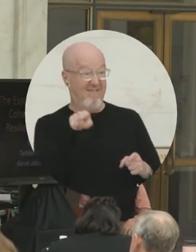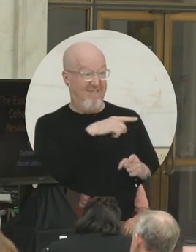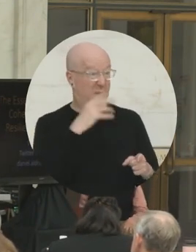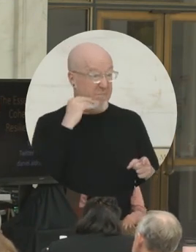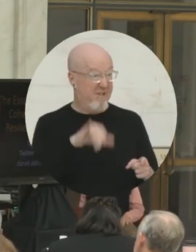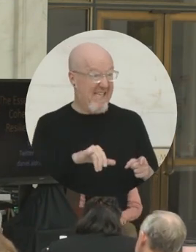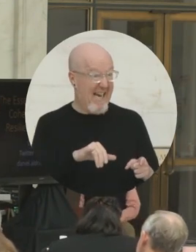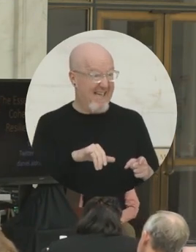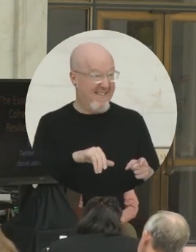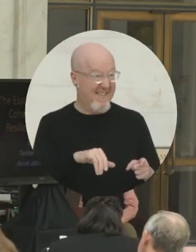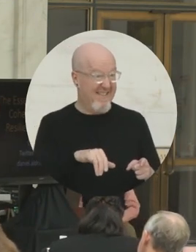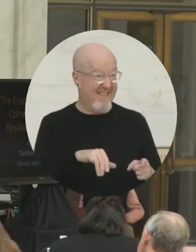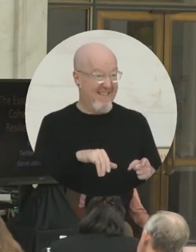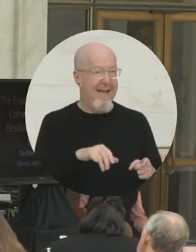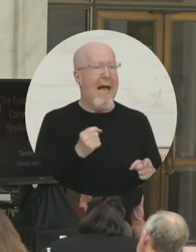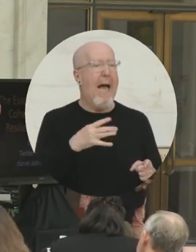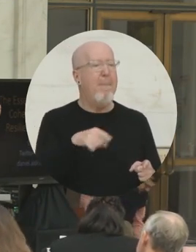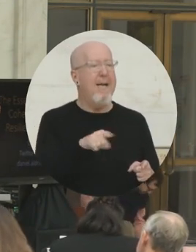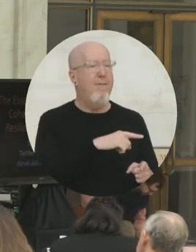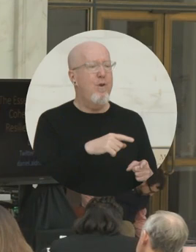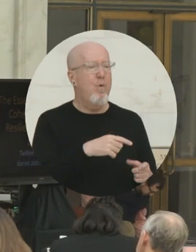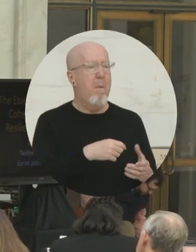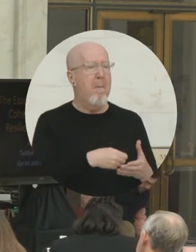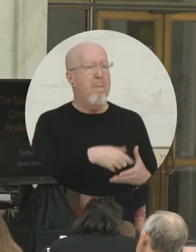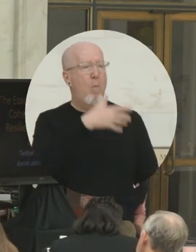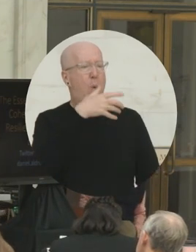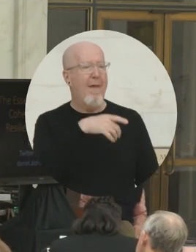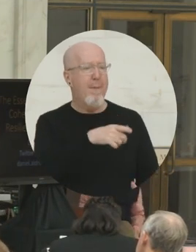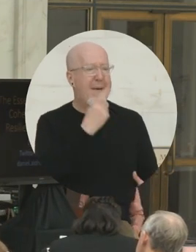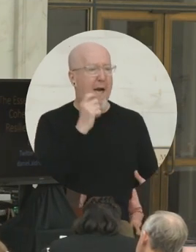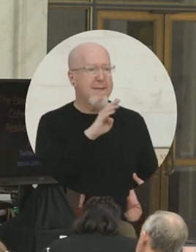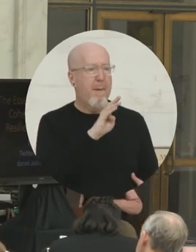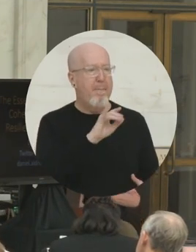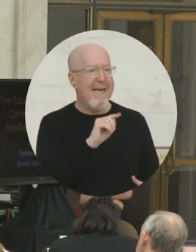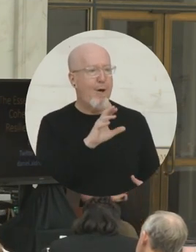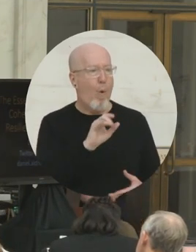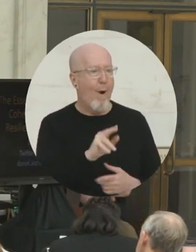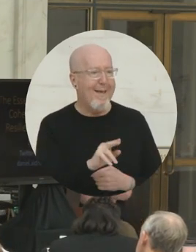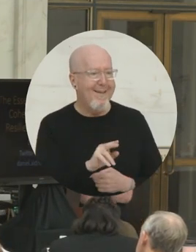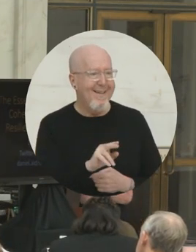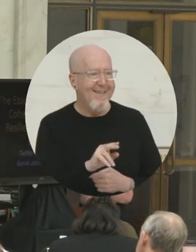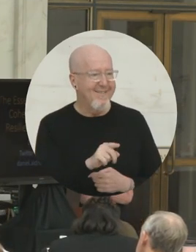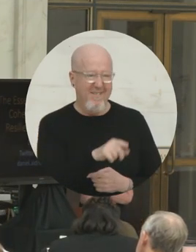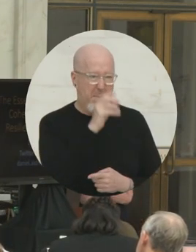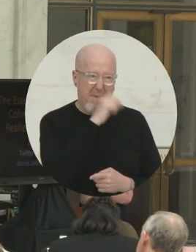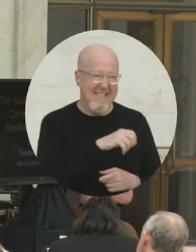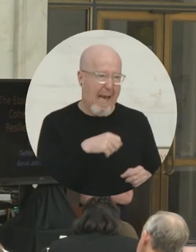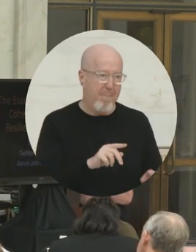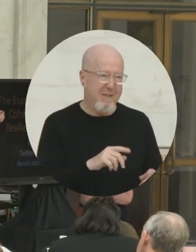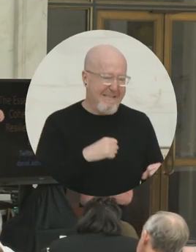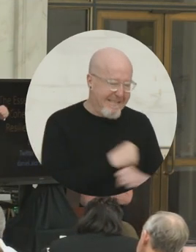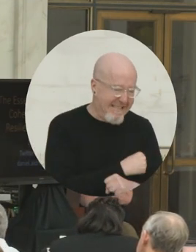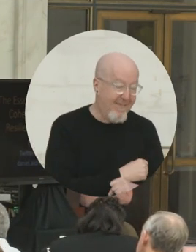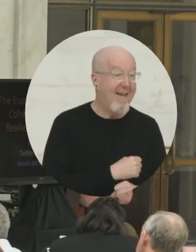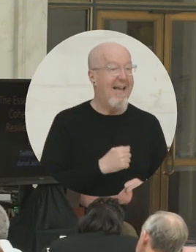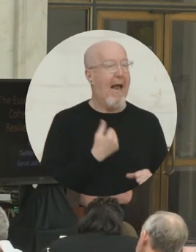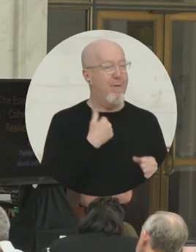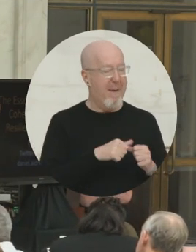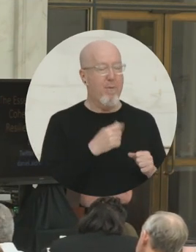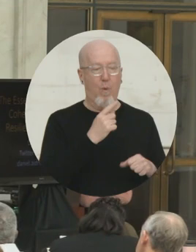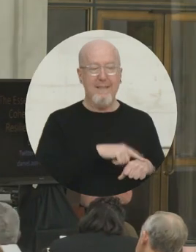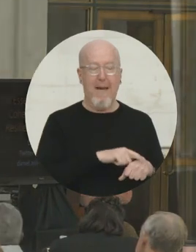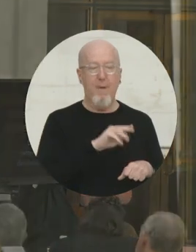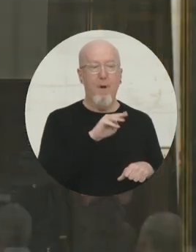people, how many, all of you are Bitcoin millionaires, so you had, that was that aha moment, right? But I remember on a Muni train,